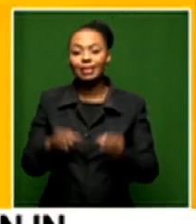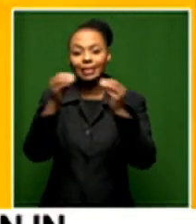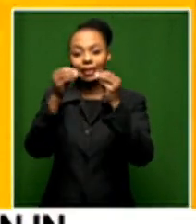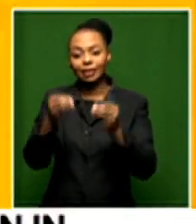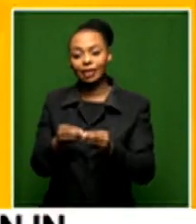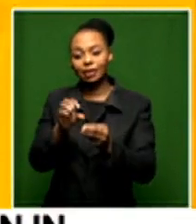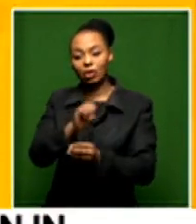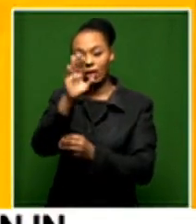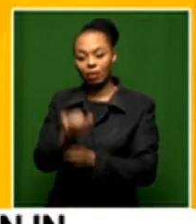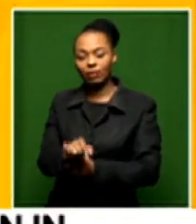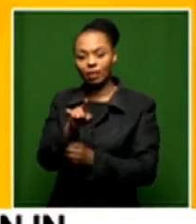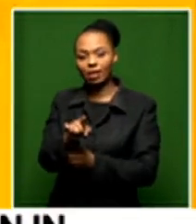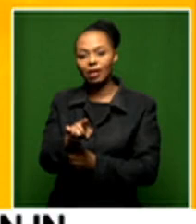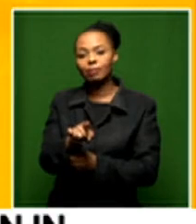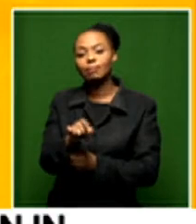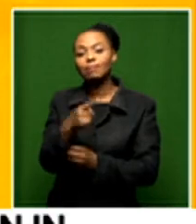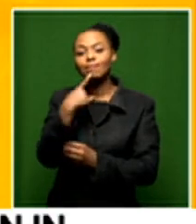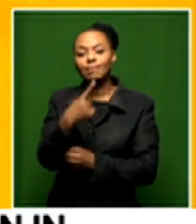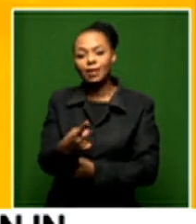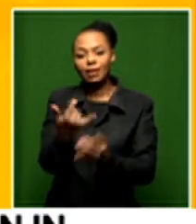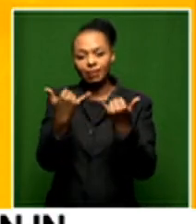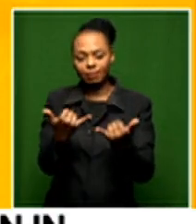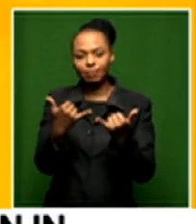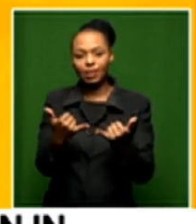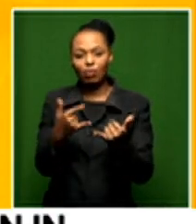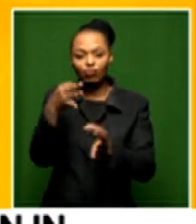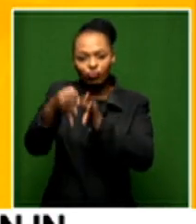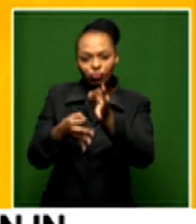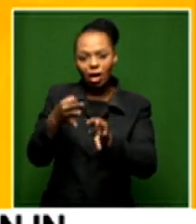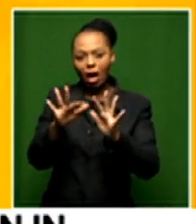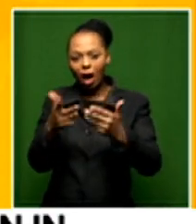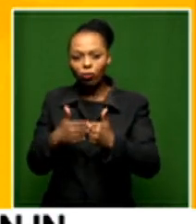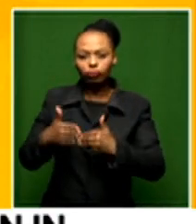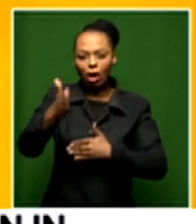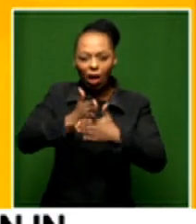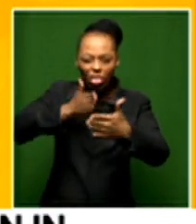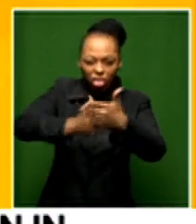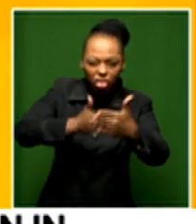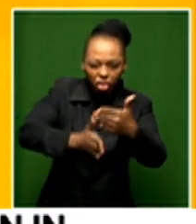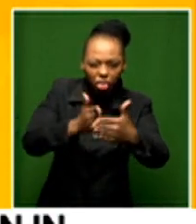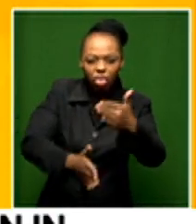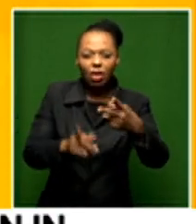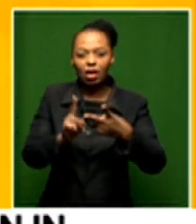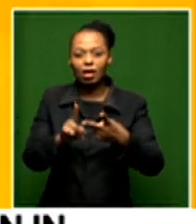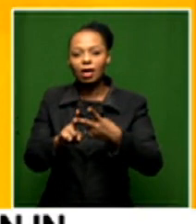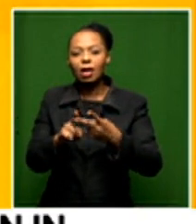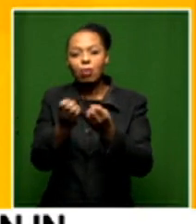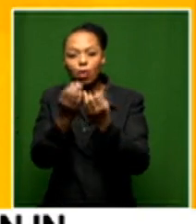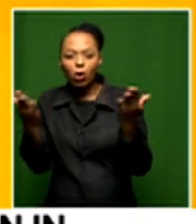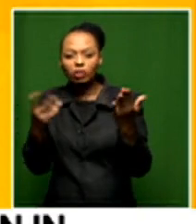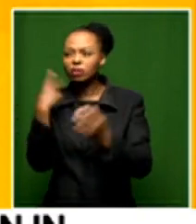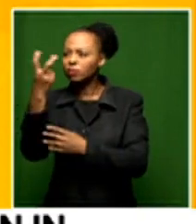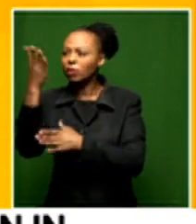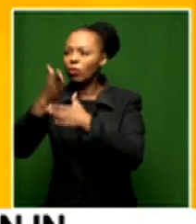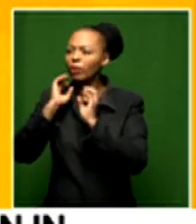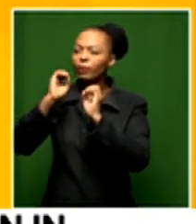stats essay says that the expanded definition of unemployment includes discouraged people or those not searching for